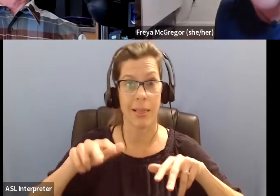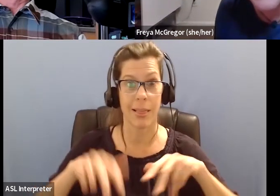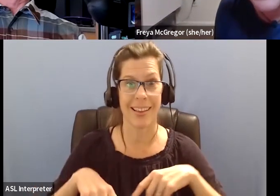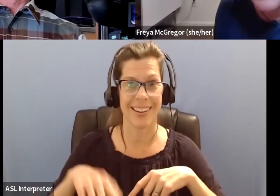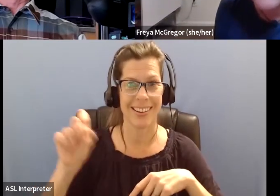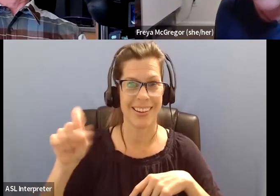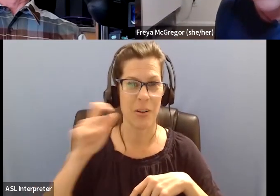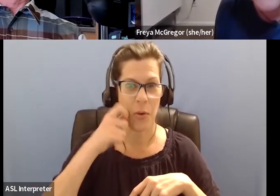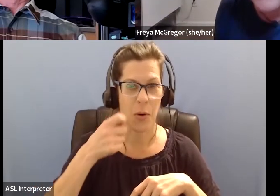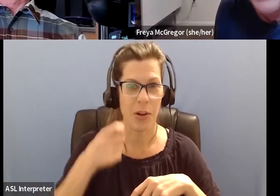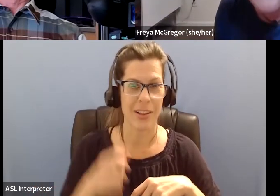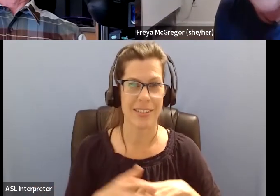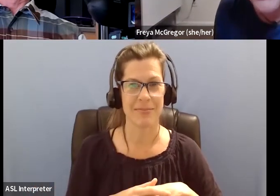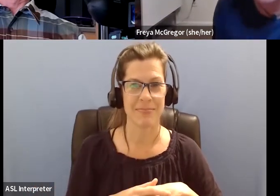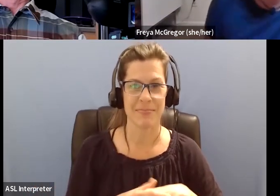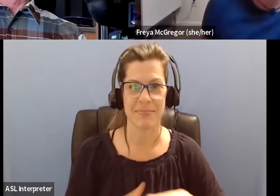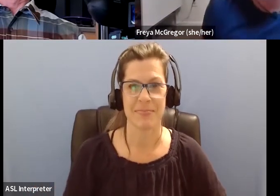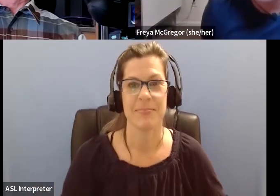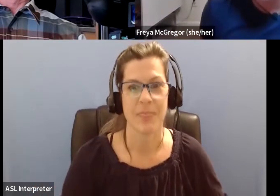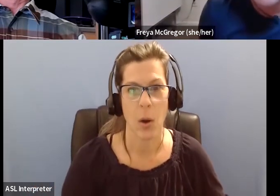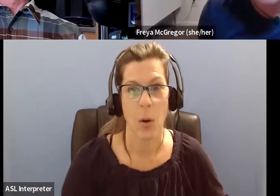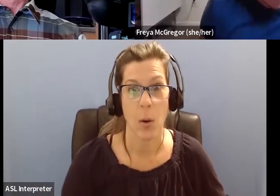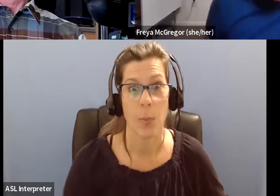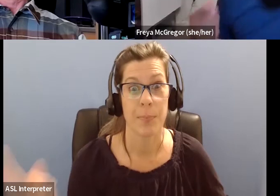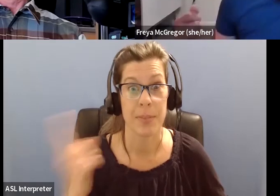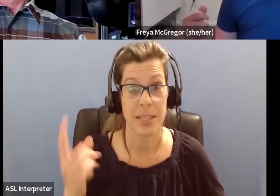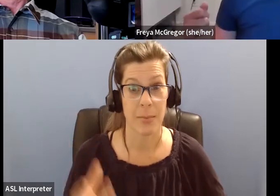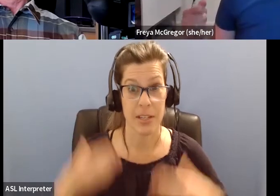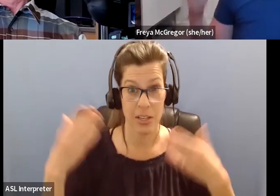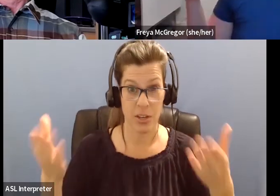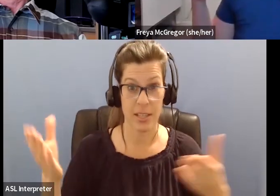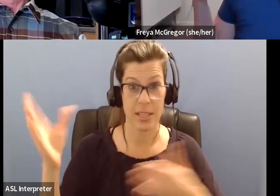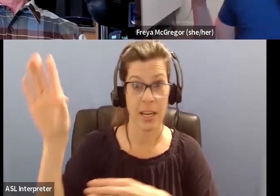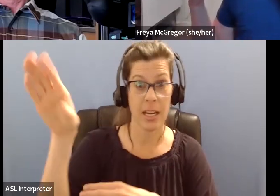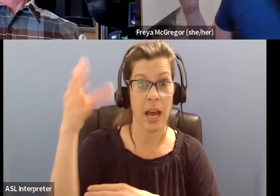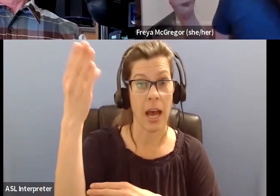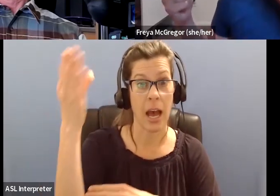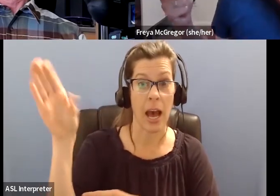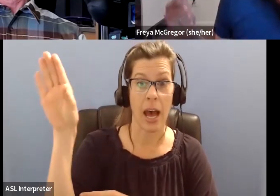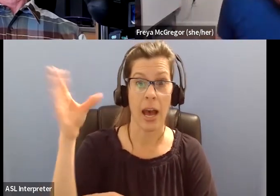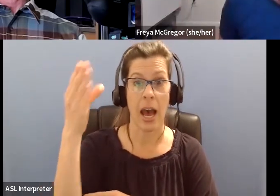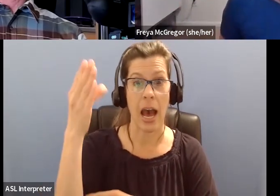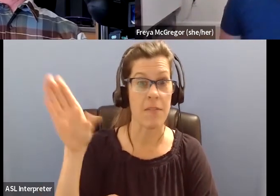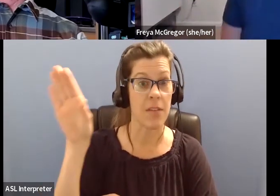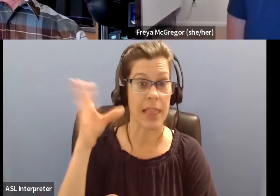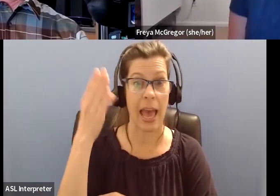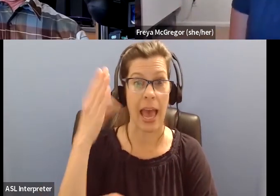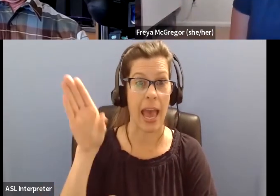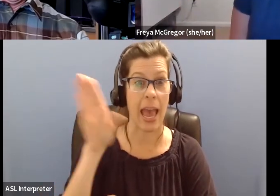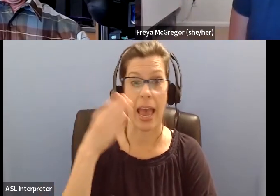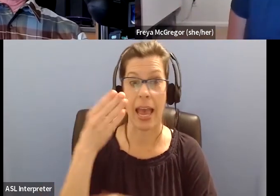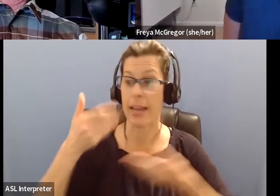Um, so, um, oh, someone suggested having a flag that says I'm currently birding mindfully. It might be helpful.